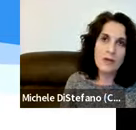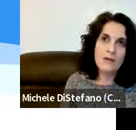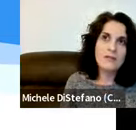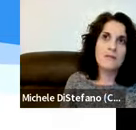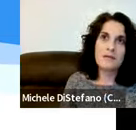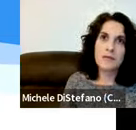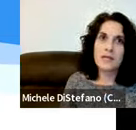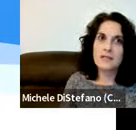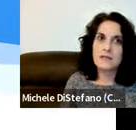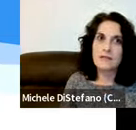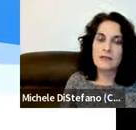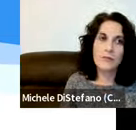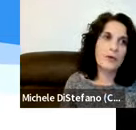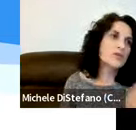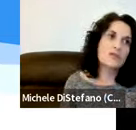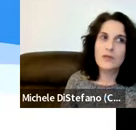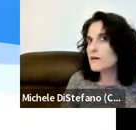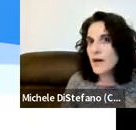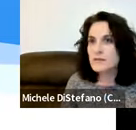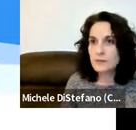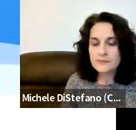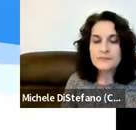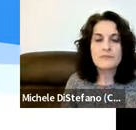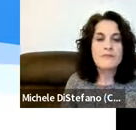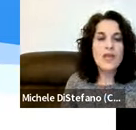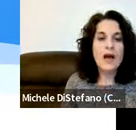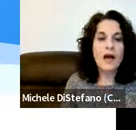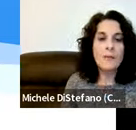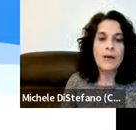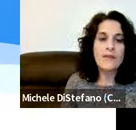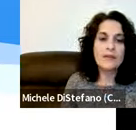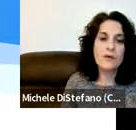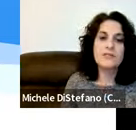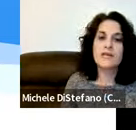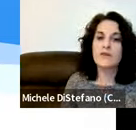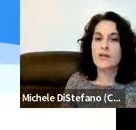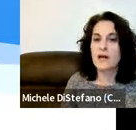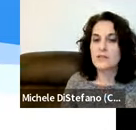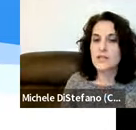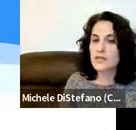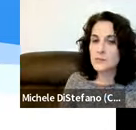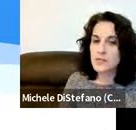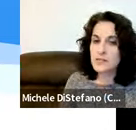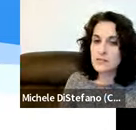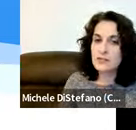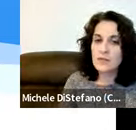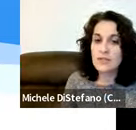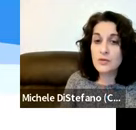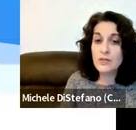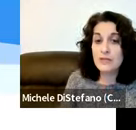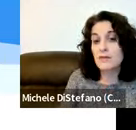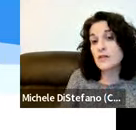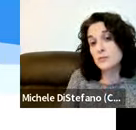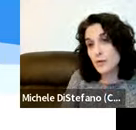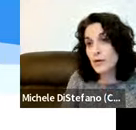or some that may necessarily you know be purchased through like a costco um and then you always get the audiologist expertise to